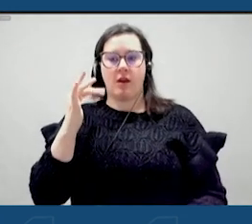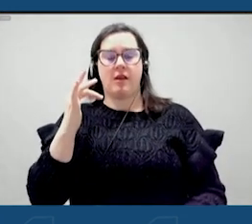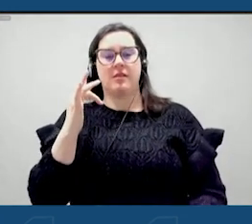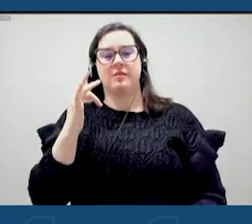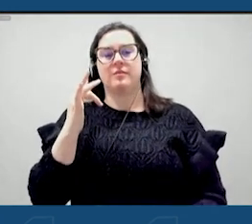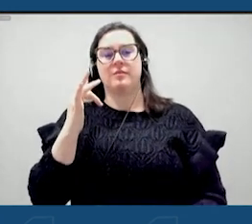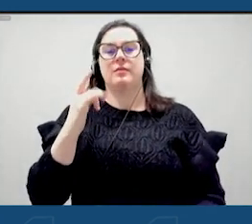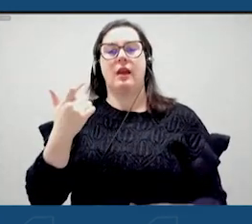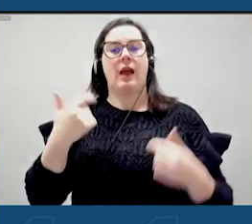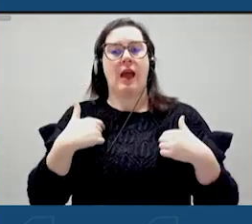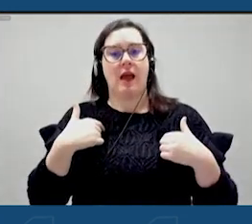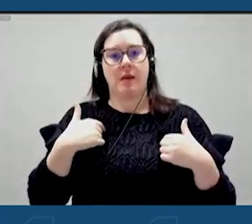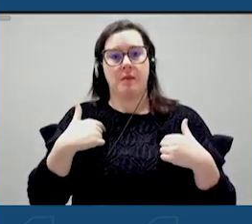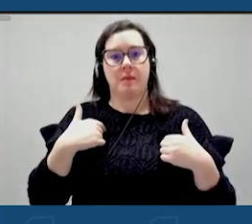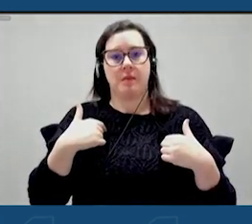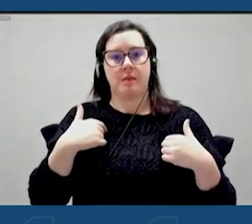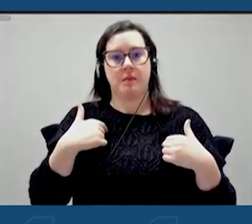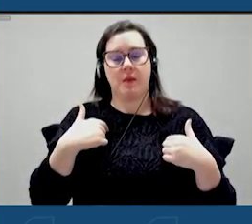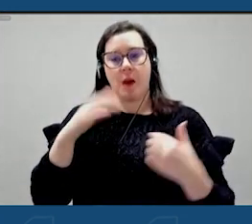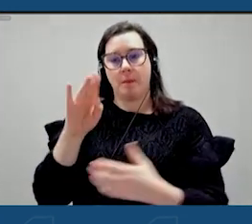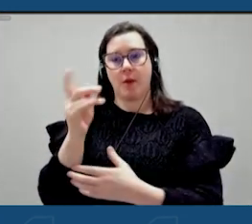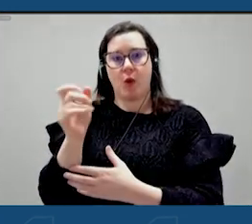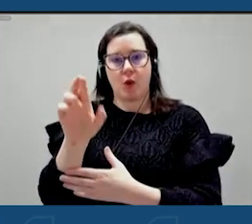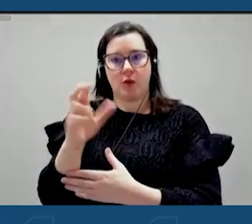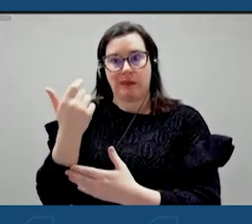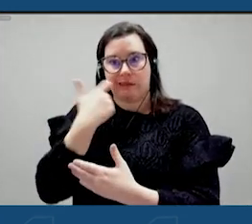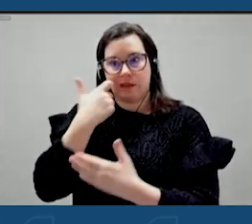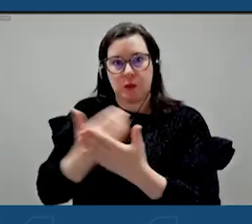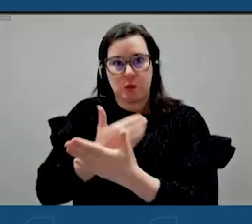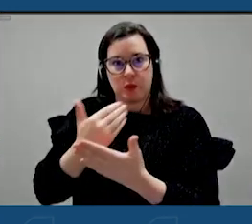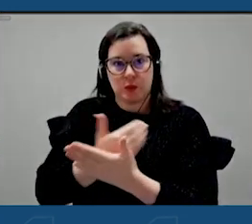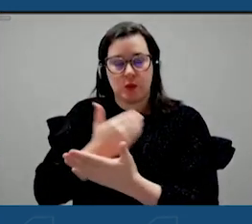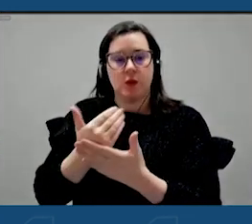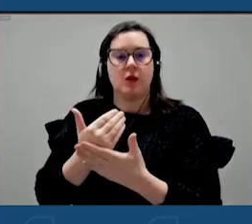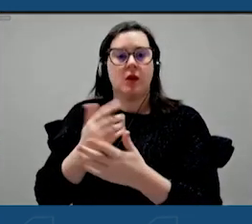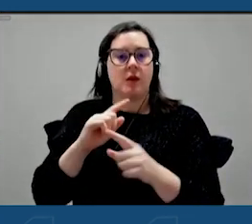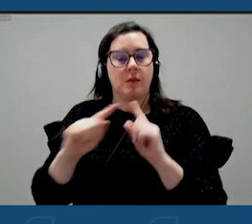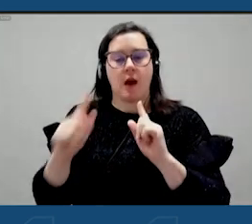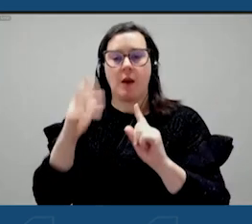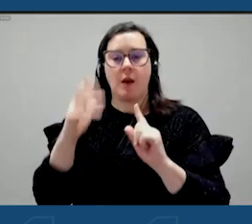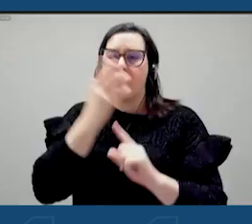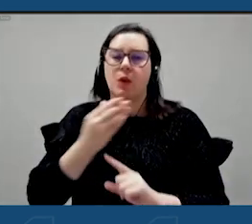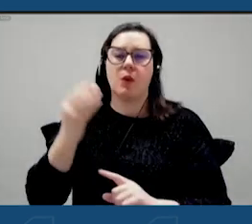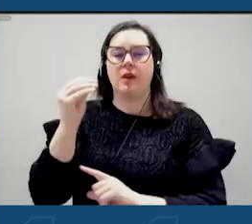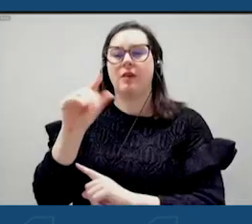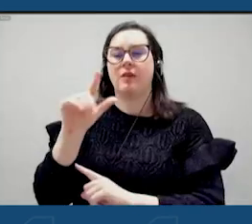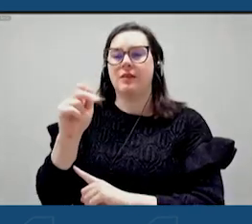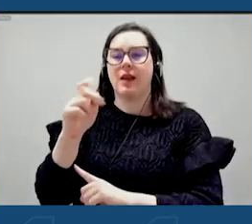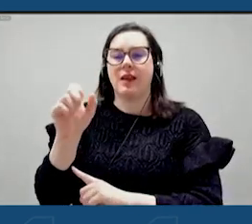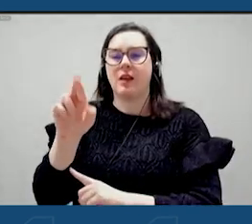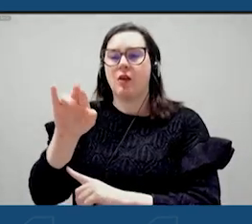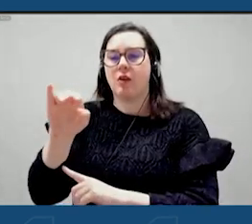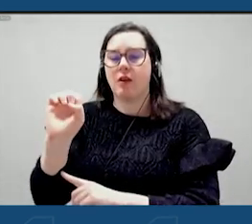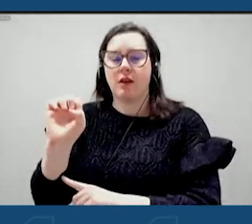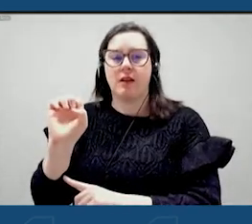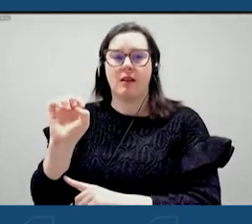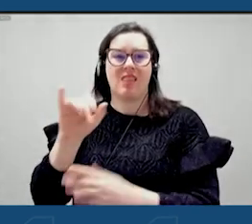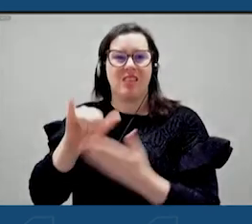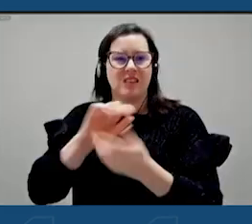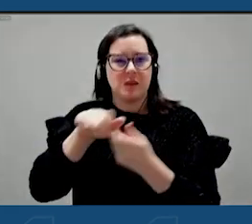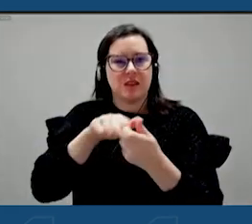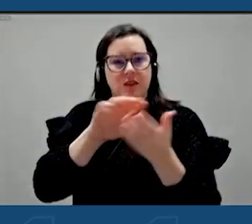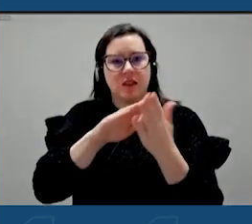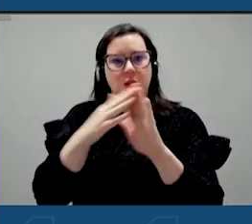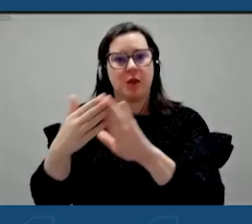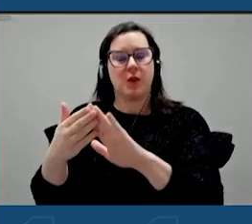a new boater, last few years. The beauty of Lake Erie, but its communities that dot the